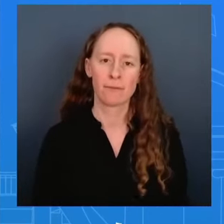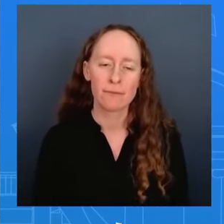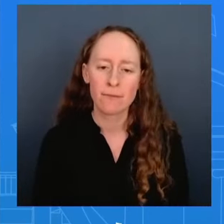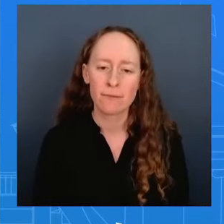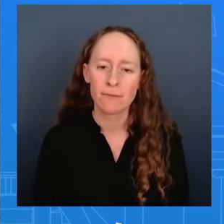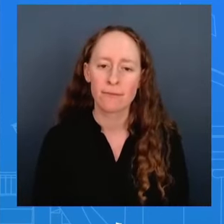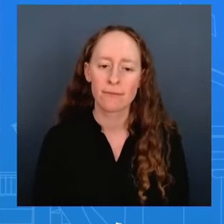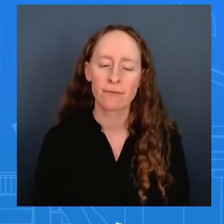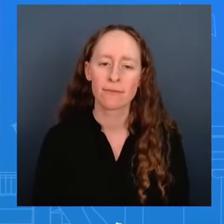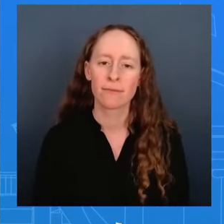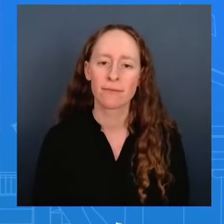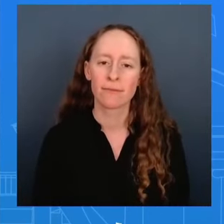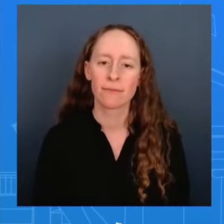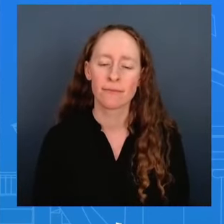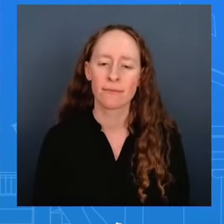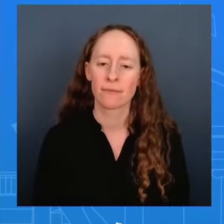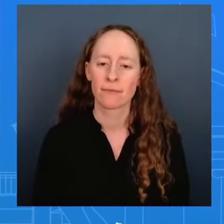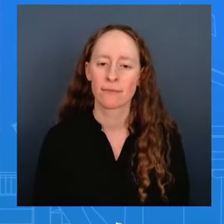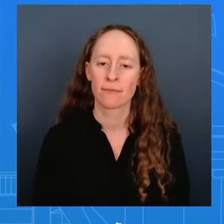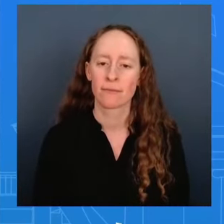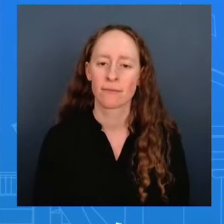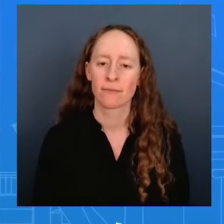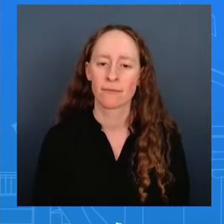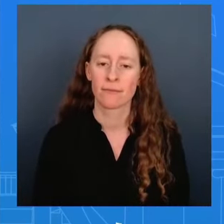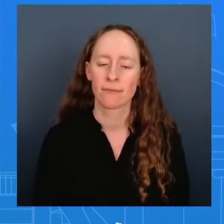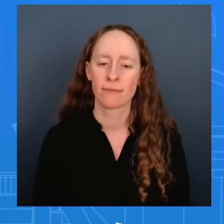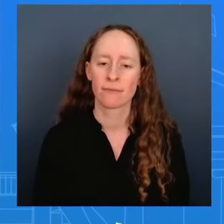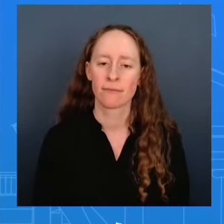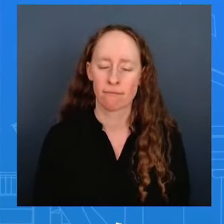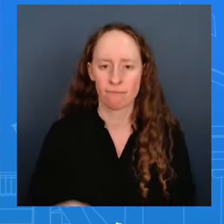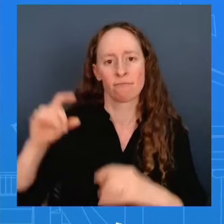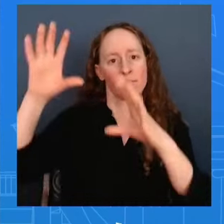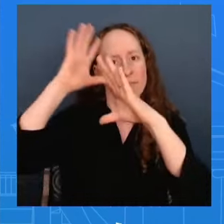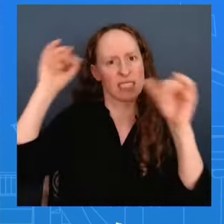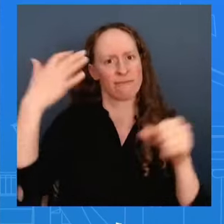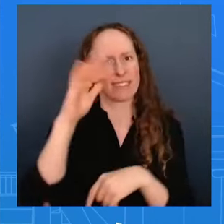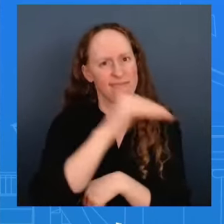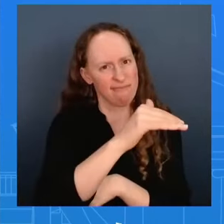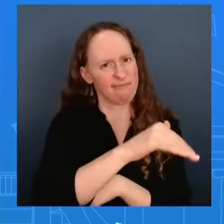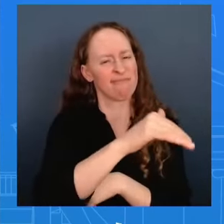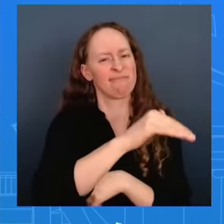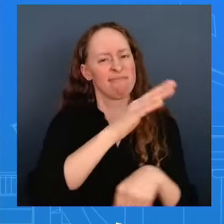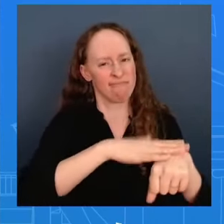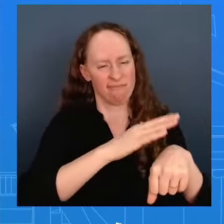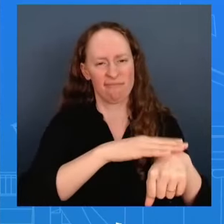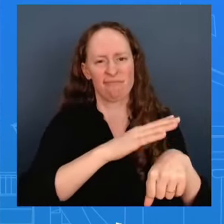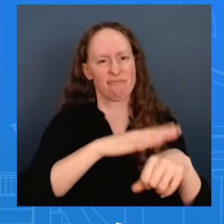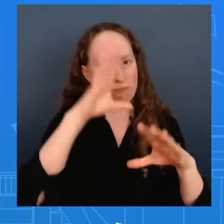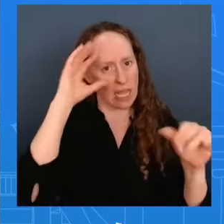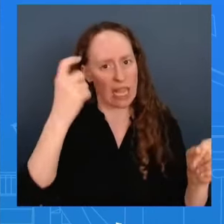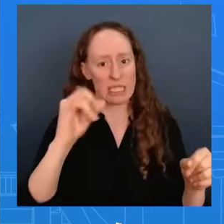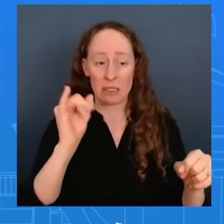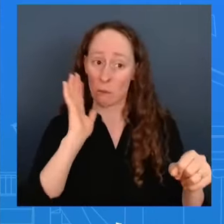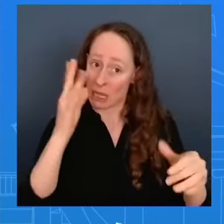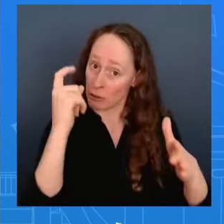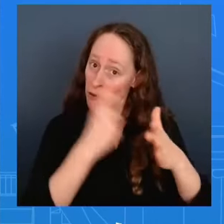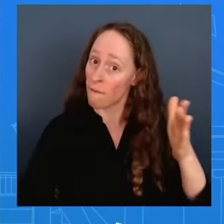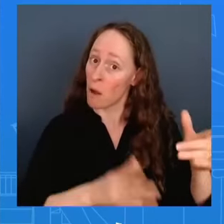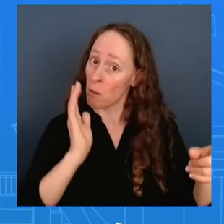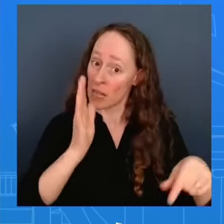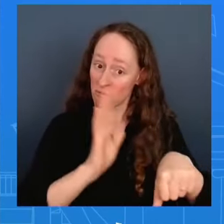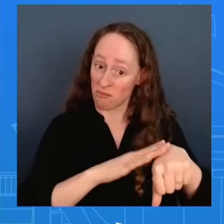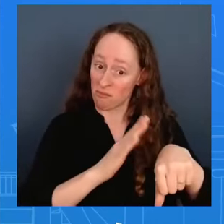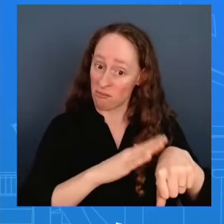that this might be happening soon so um let me put it this way again from the president to secretary yellen secretary blinken